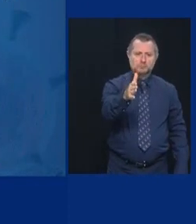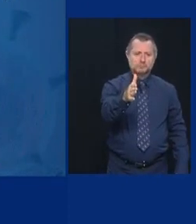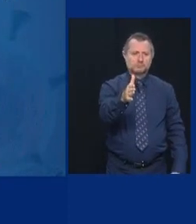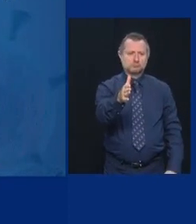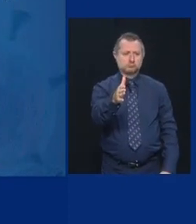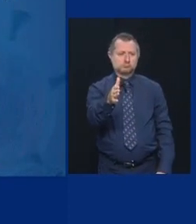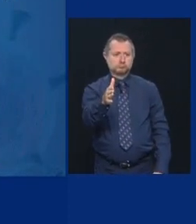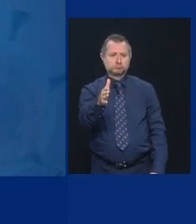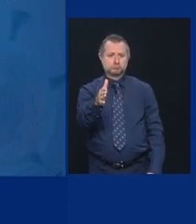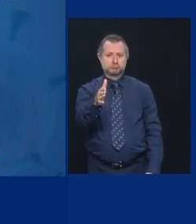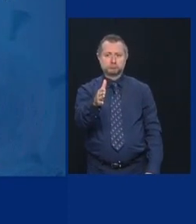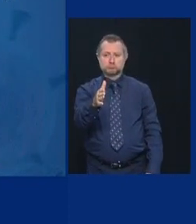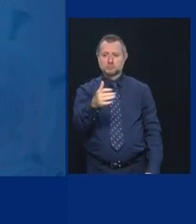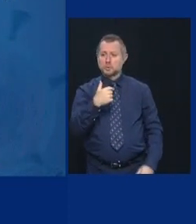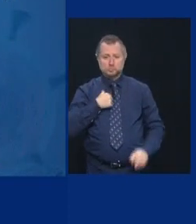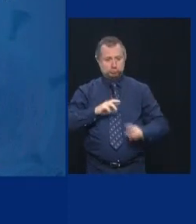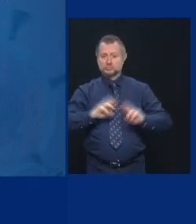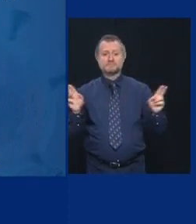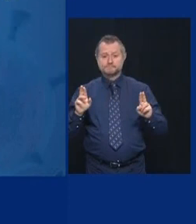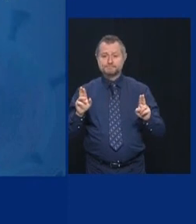I am prepared to do that.